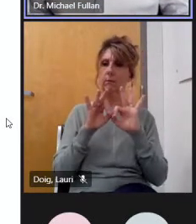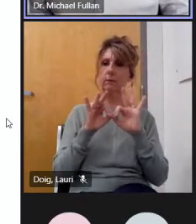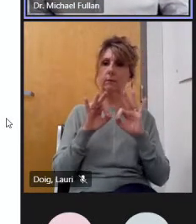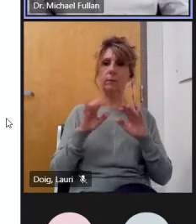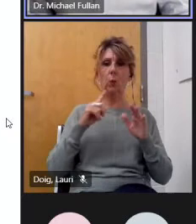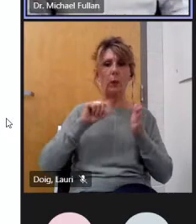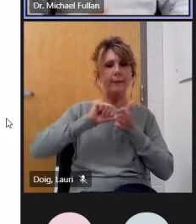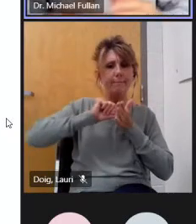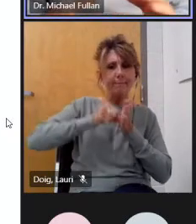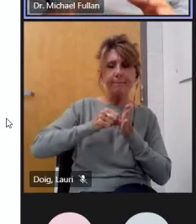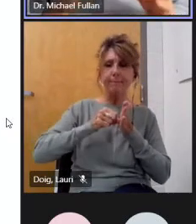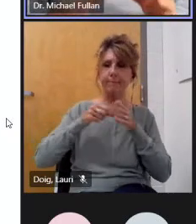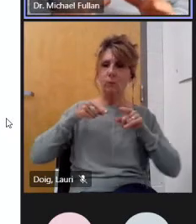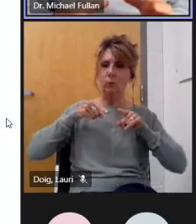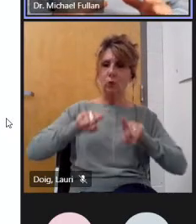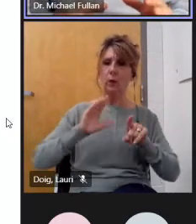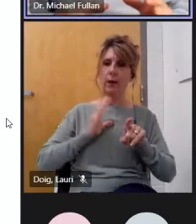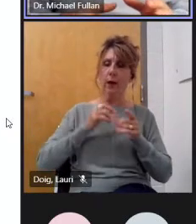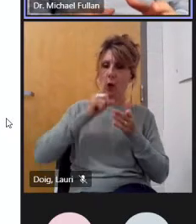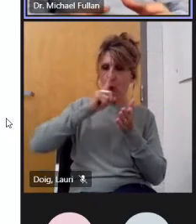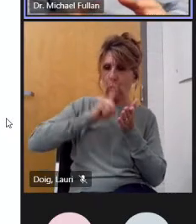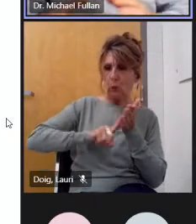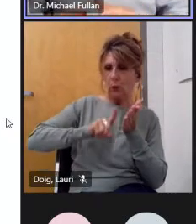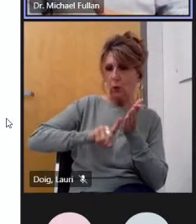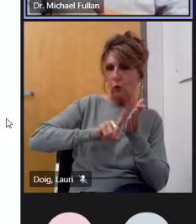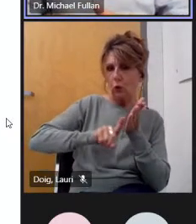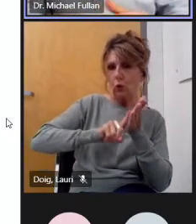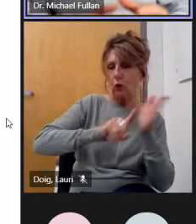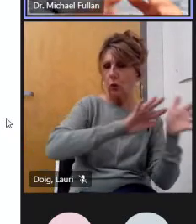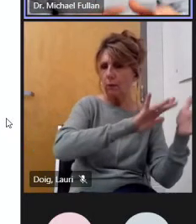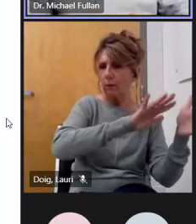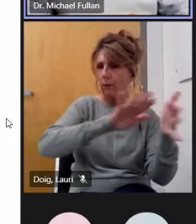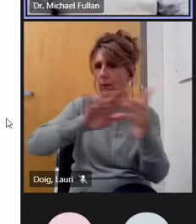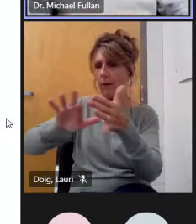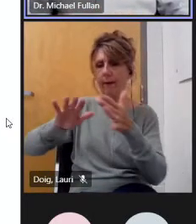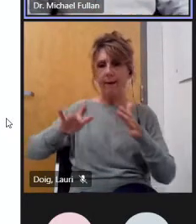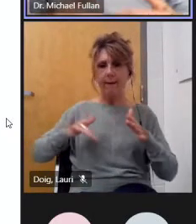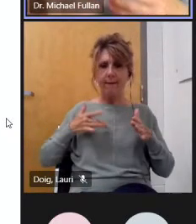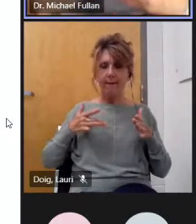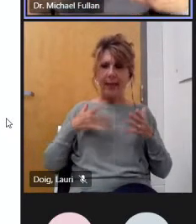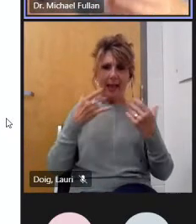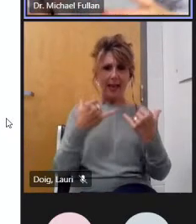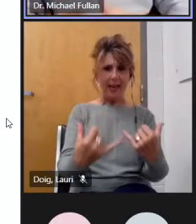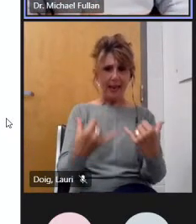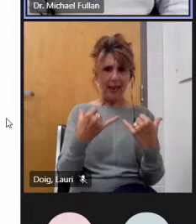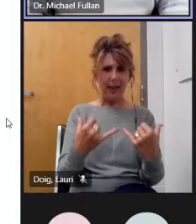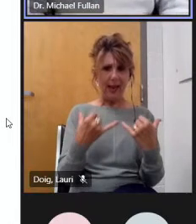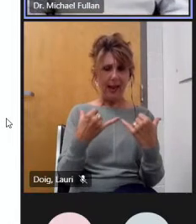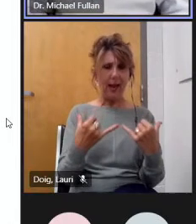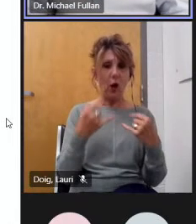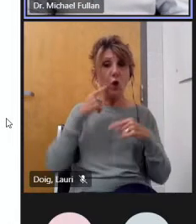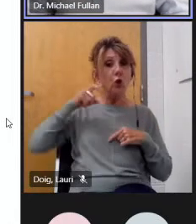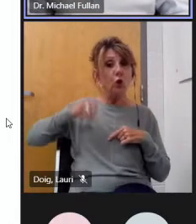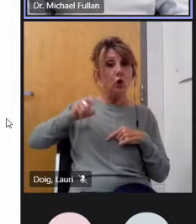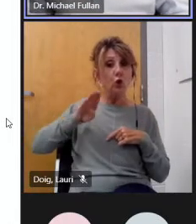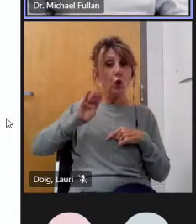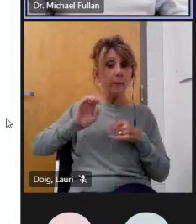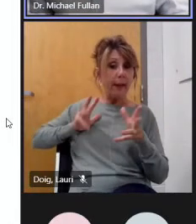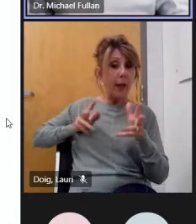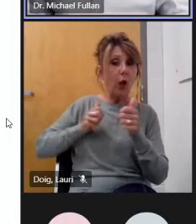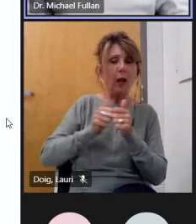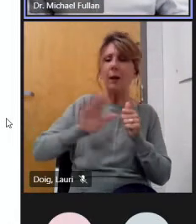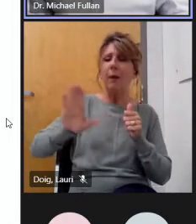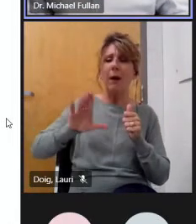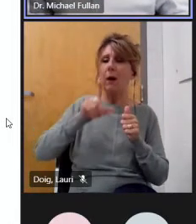are uh figuring out where people not where people should be but where they are and how to how to get from there in developing